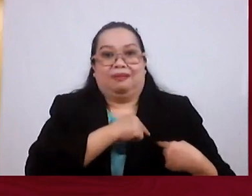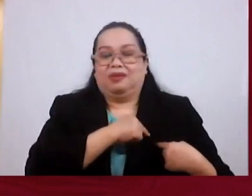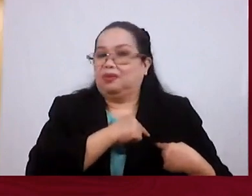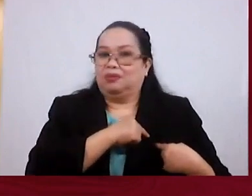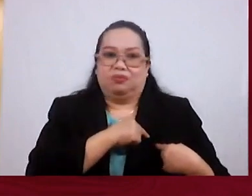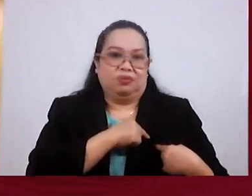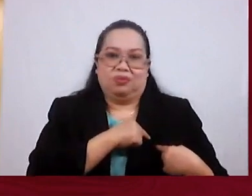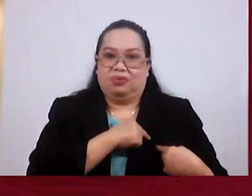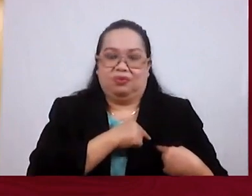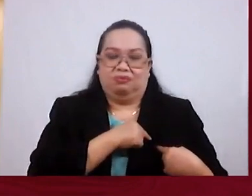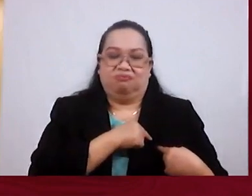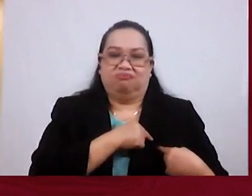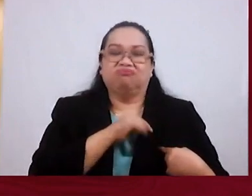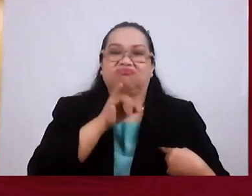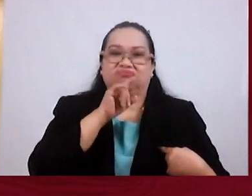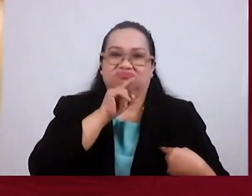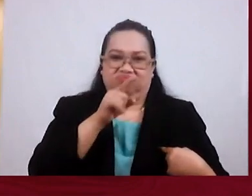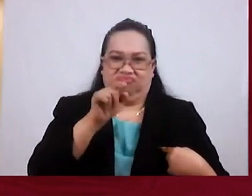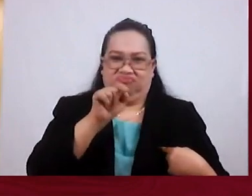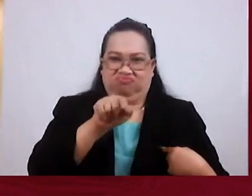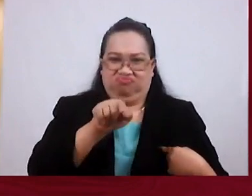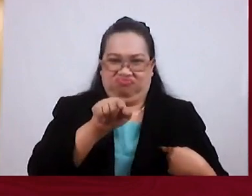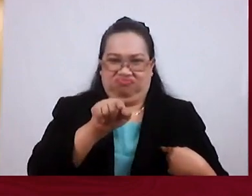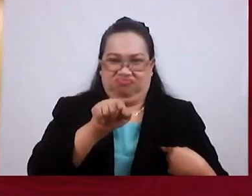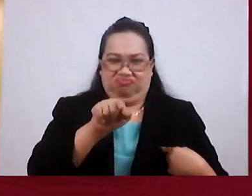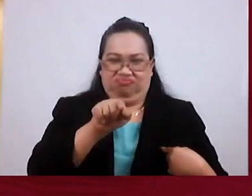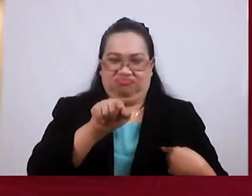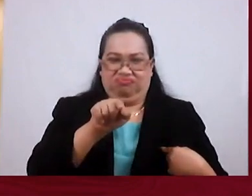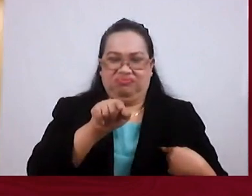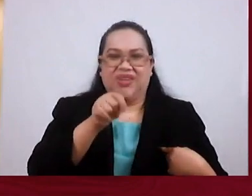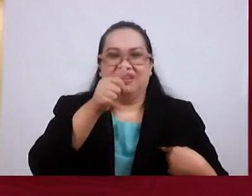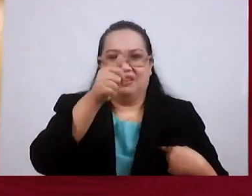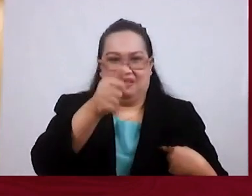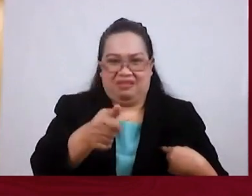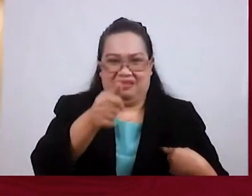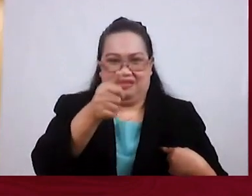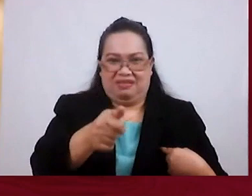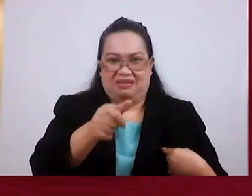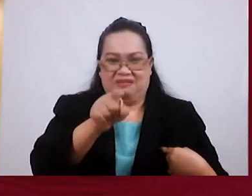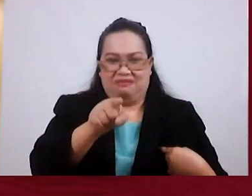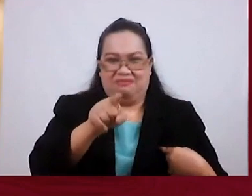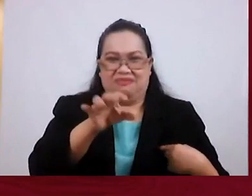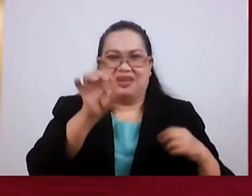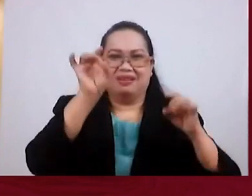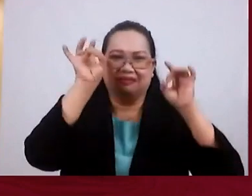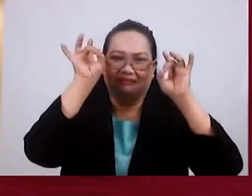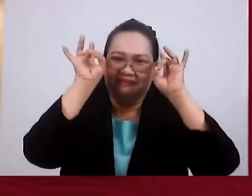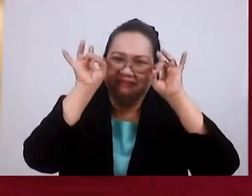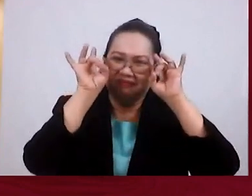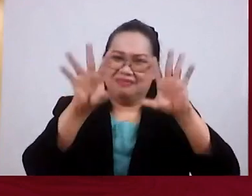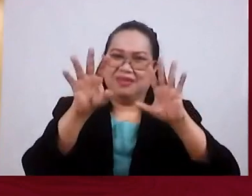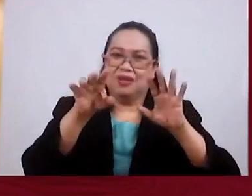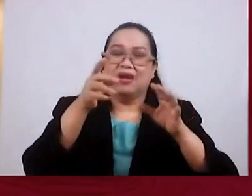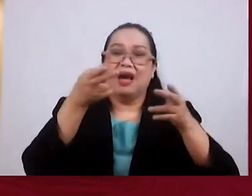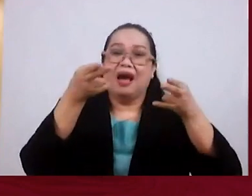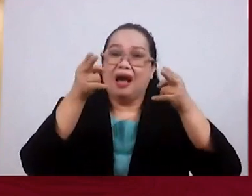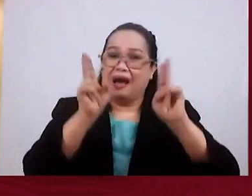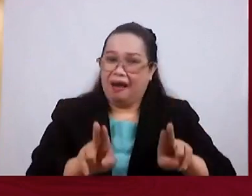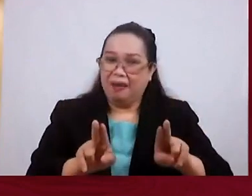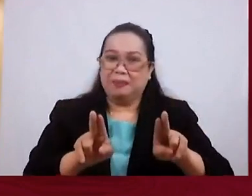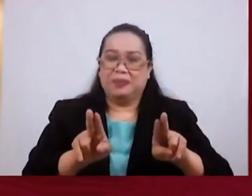He carries out The sentence himself. And that's the scariest part, My friends.